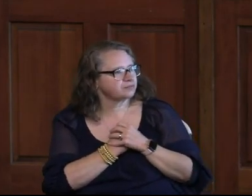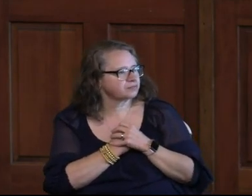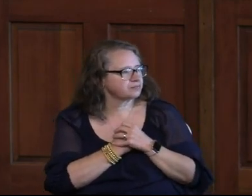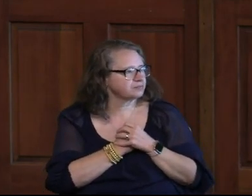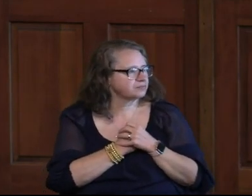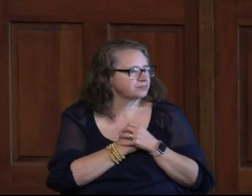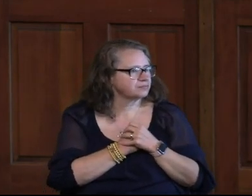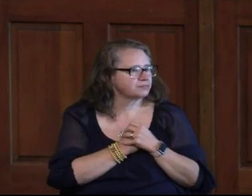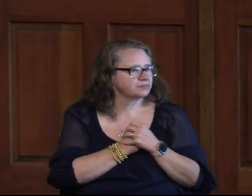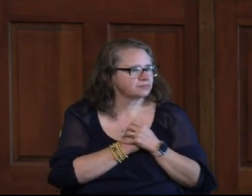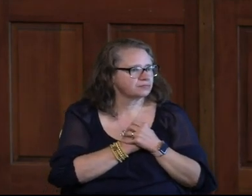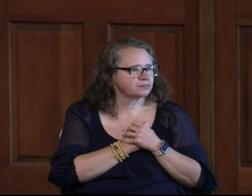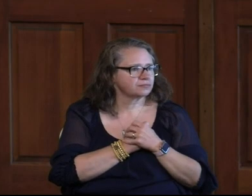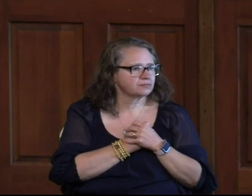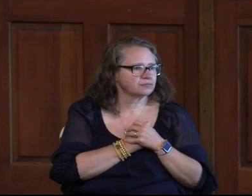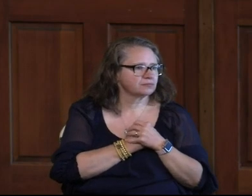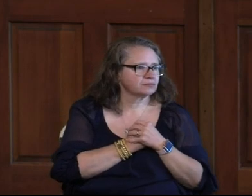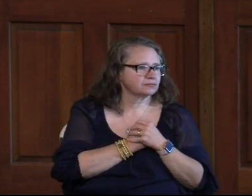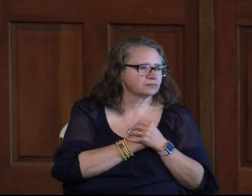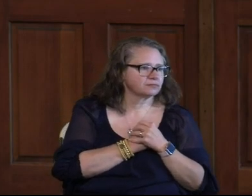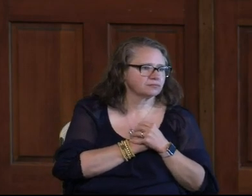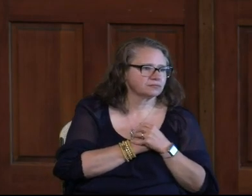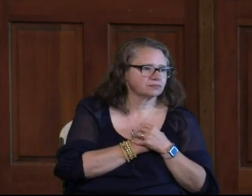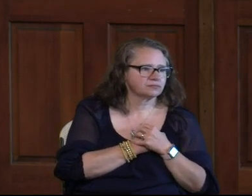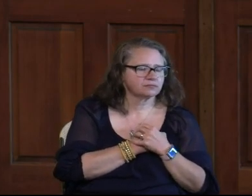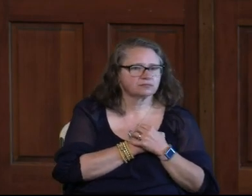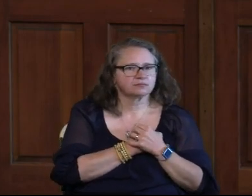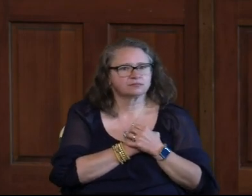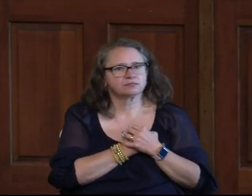you, the only wise kings.